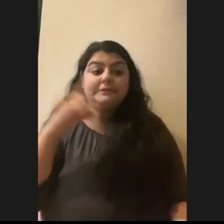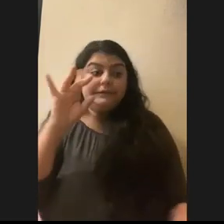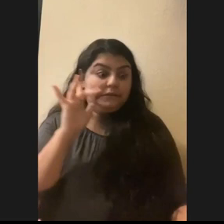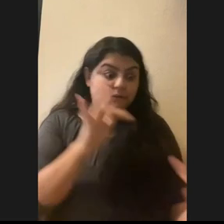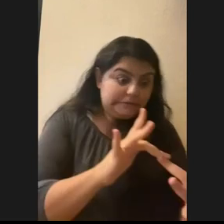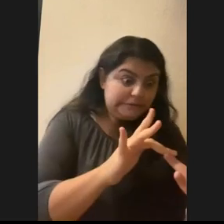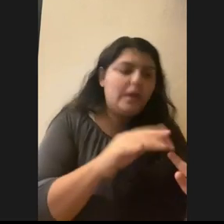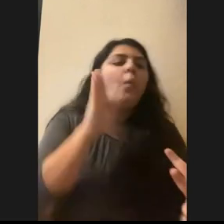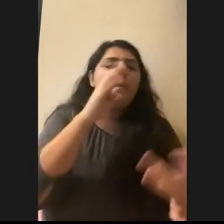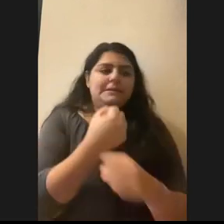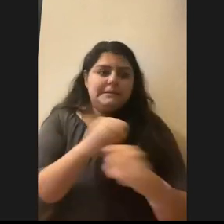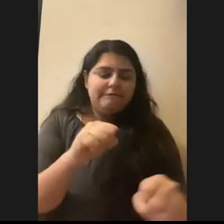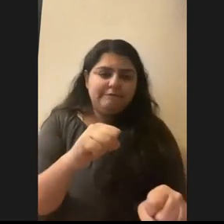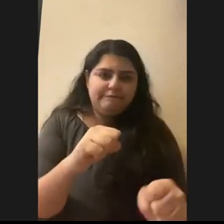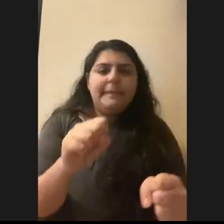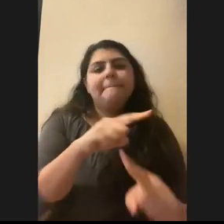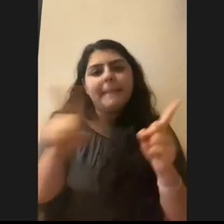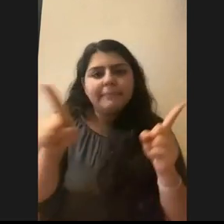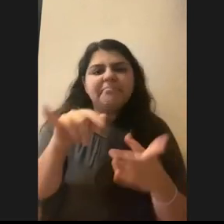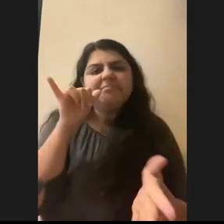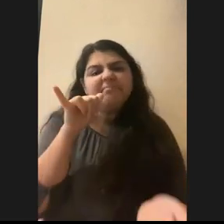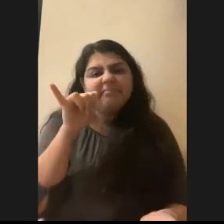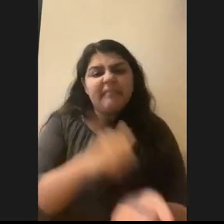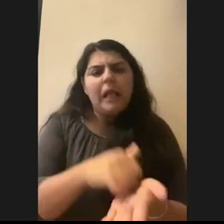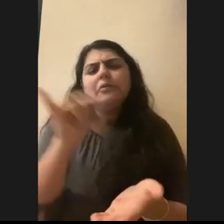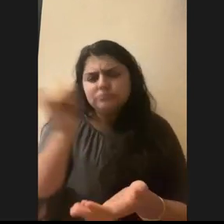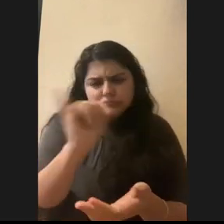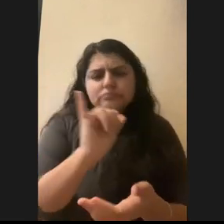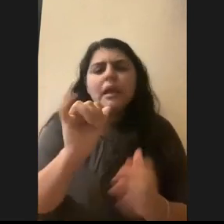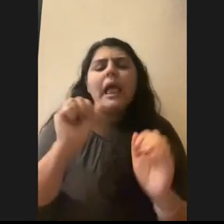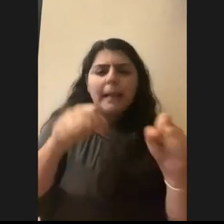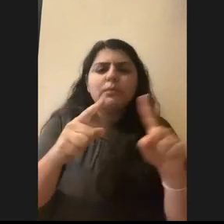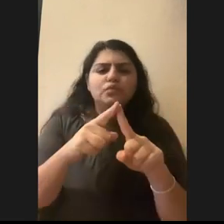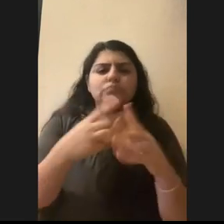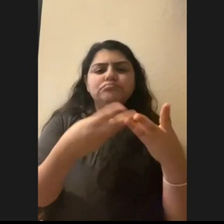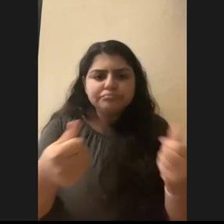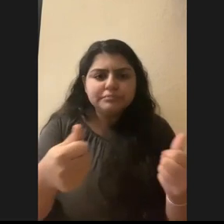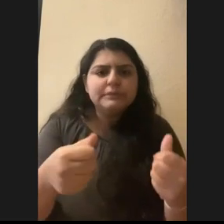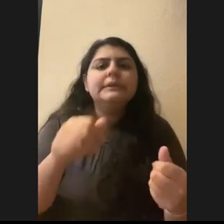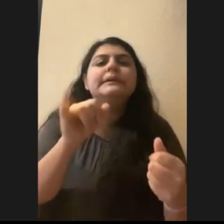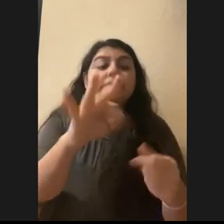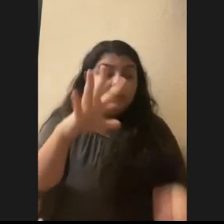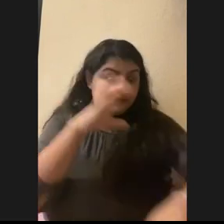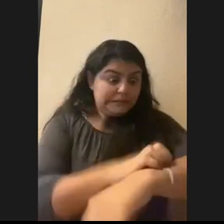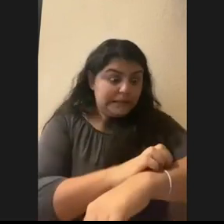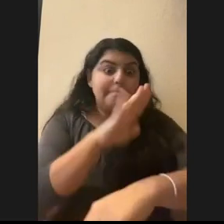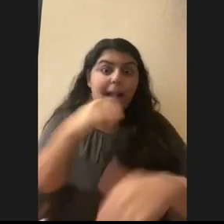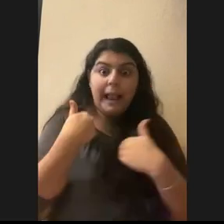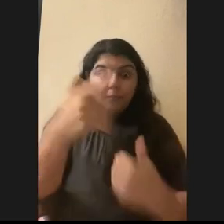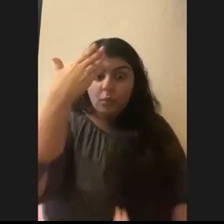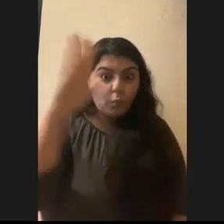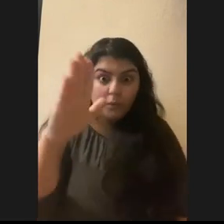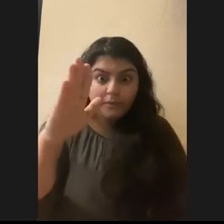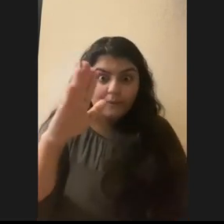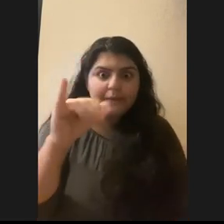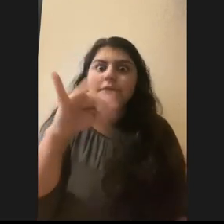safe. Um, but that is also treatable as long as you're aware of it. As soon as you get bitten by an animal, you don't know. So if